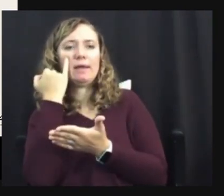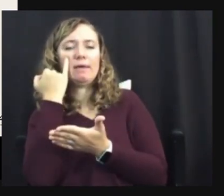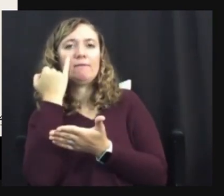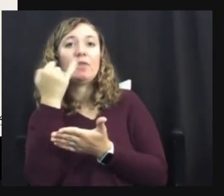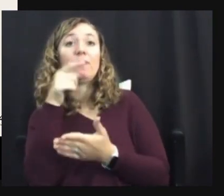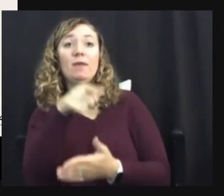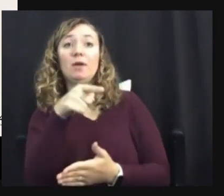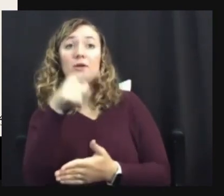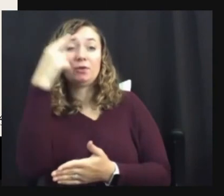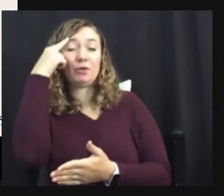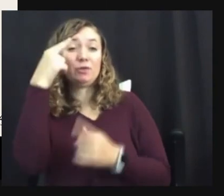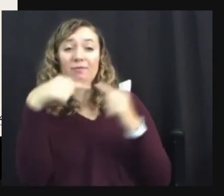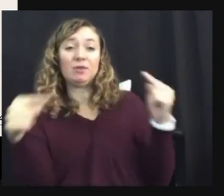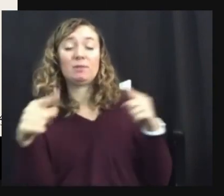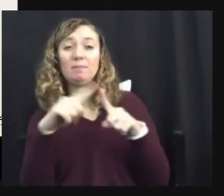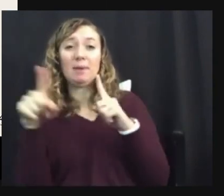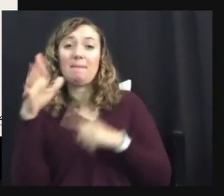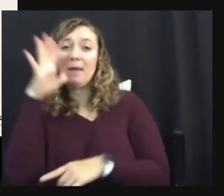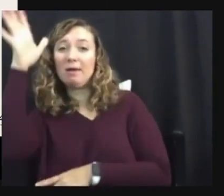Um,